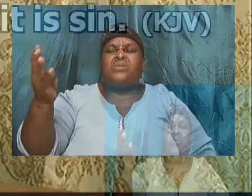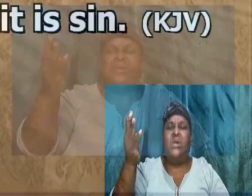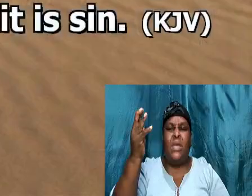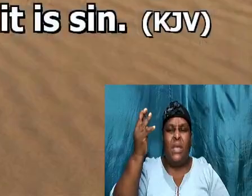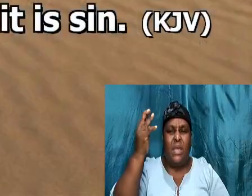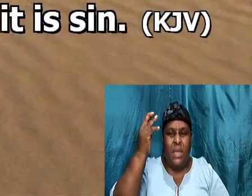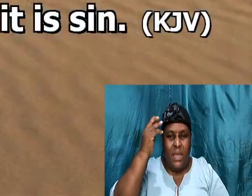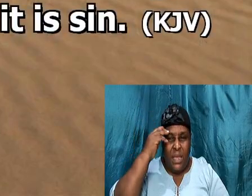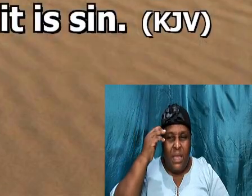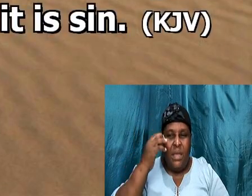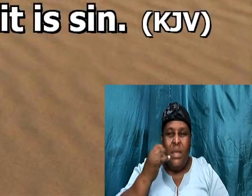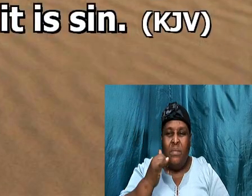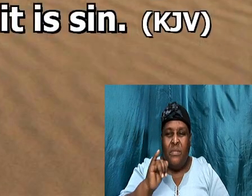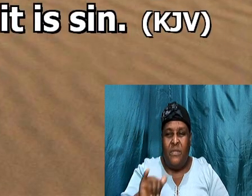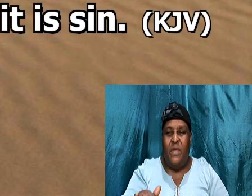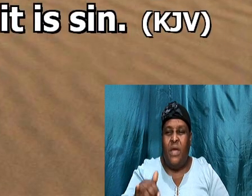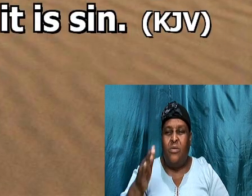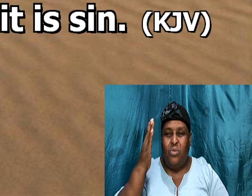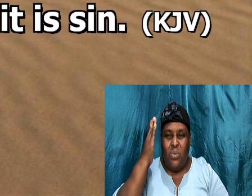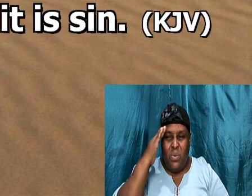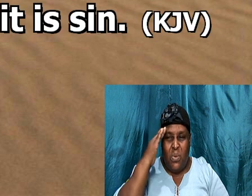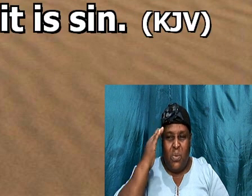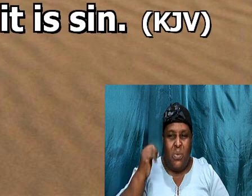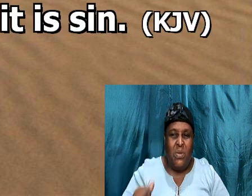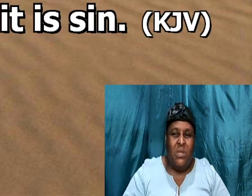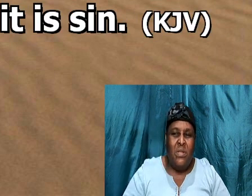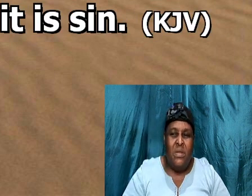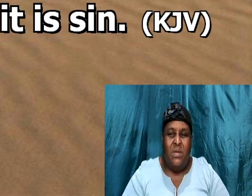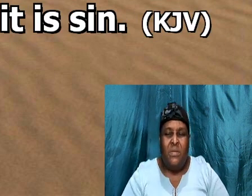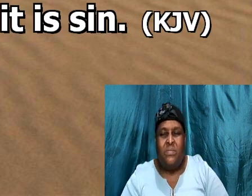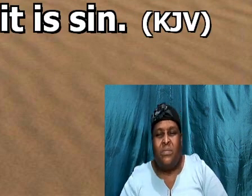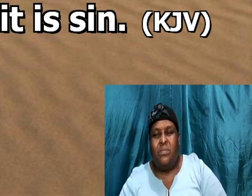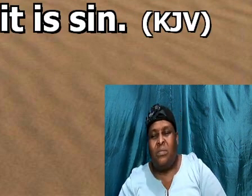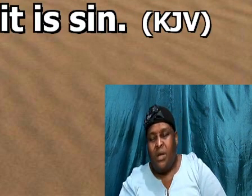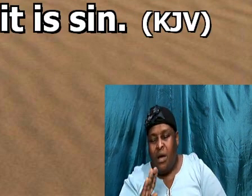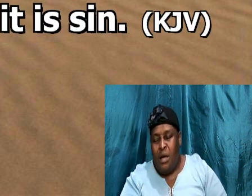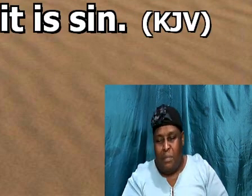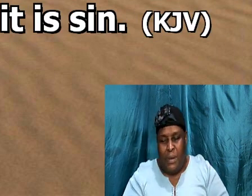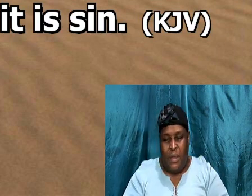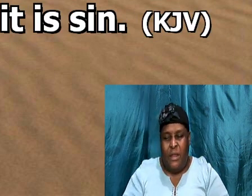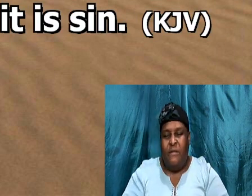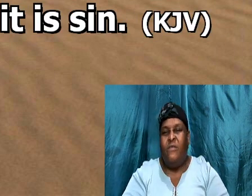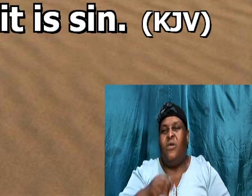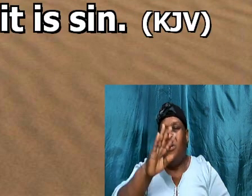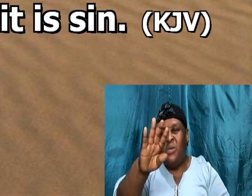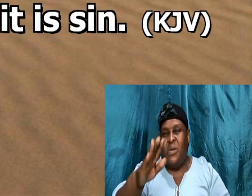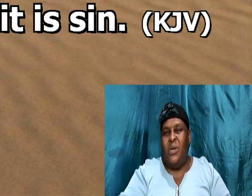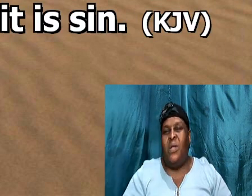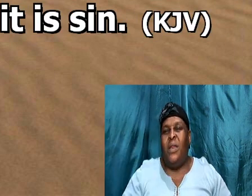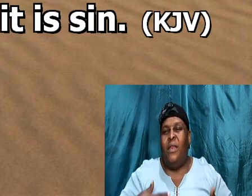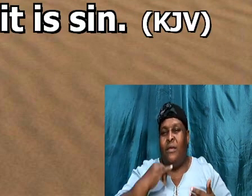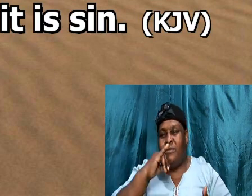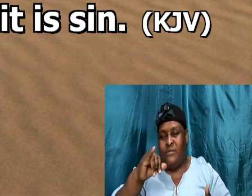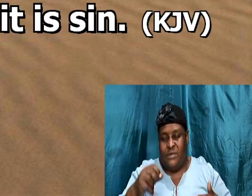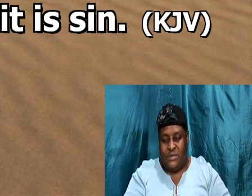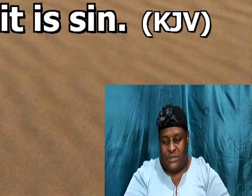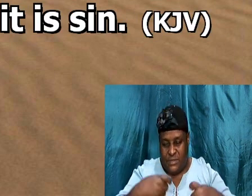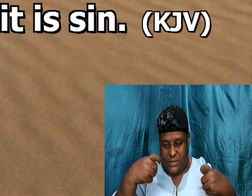disregard, God's plan, for your life, is, sin, sin,